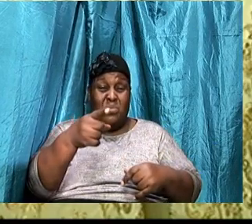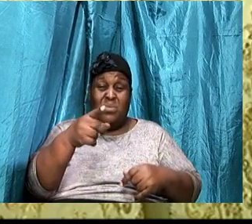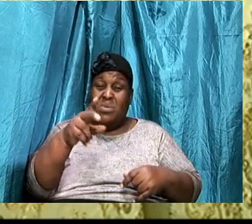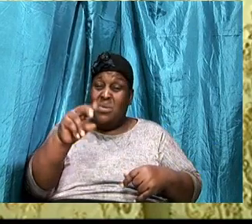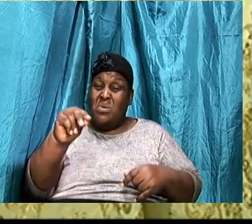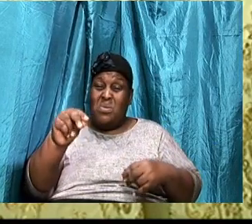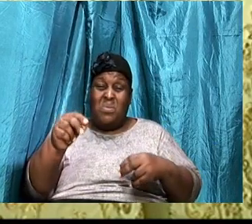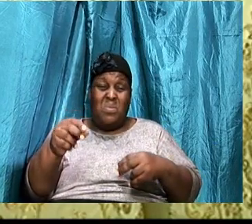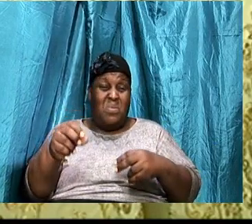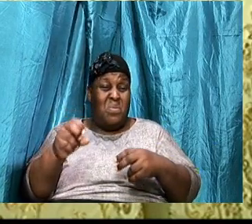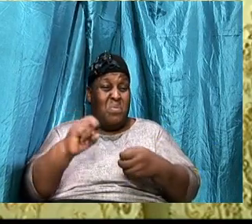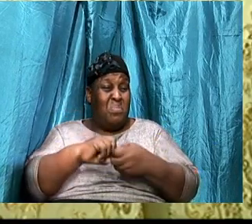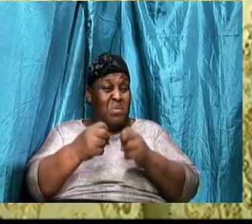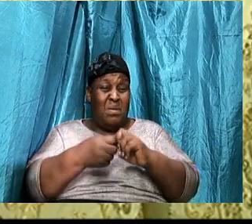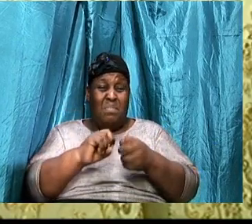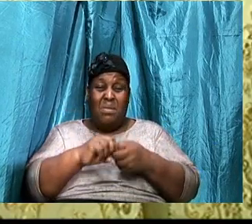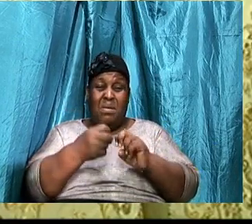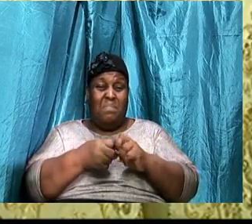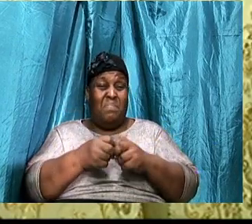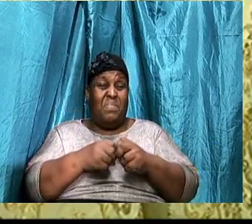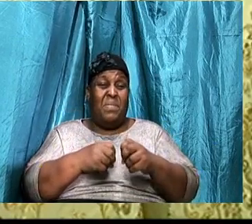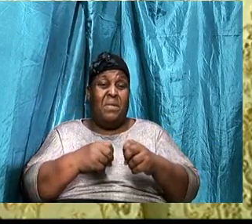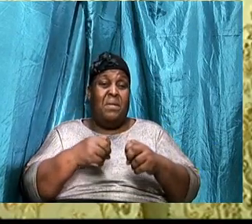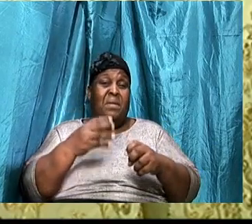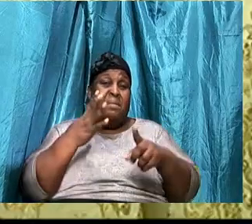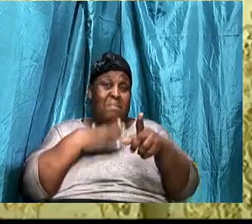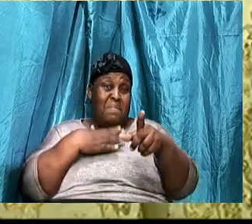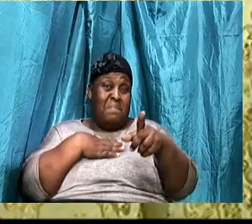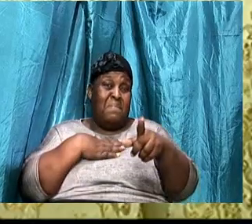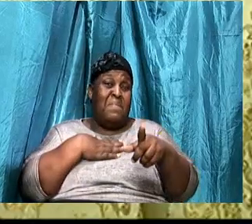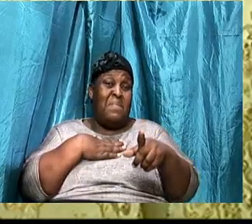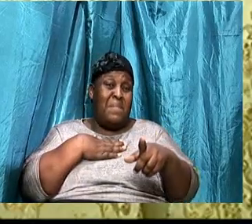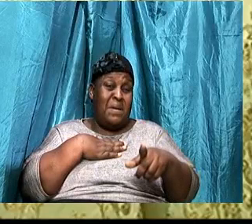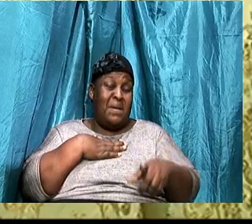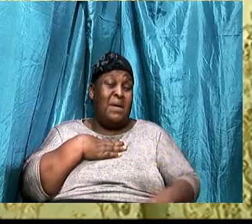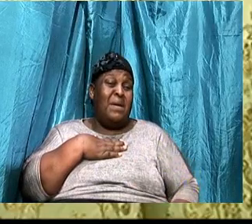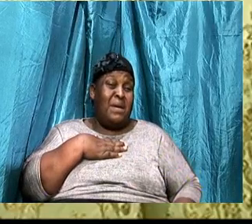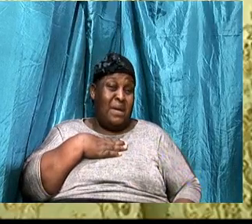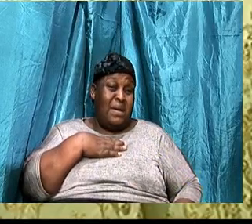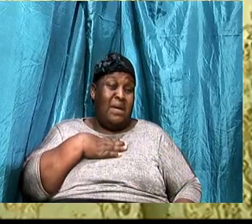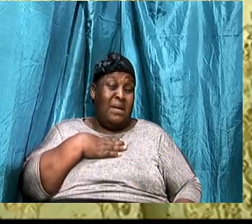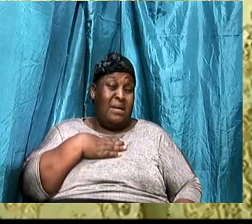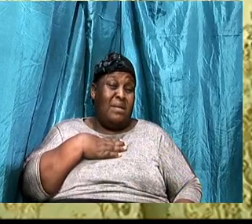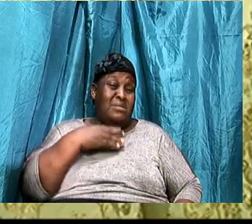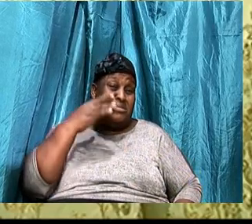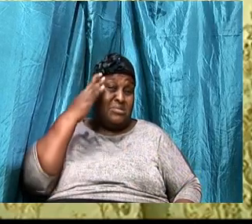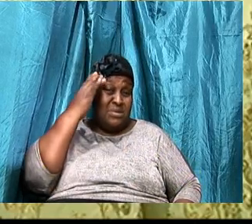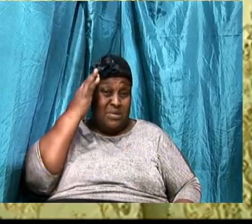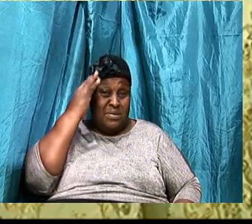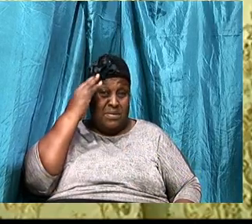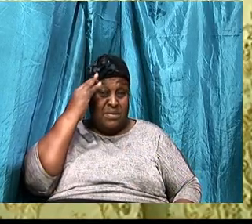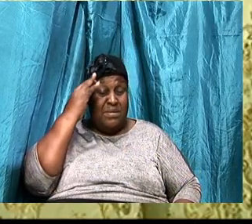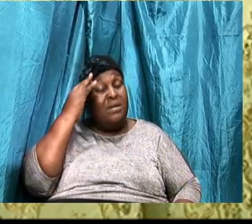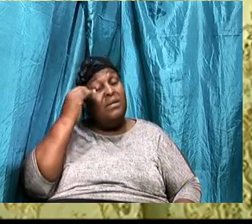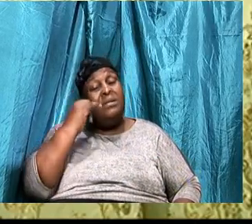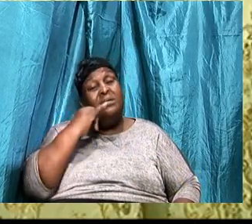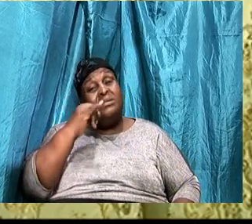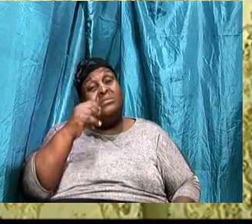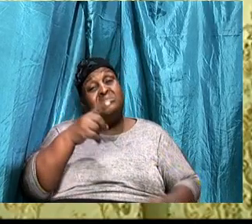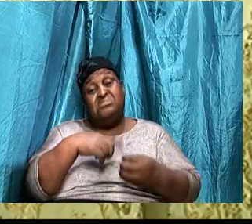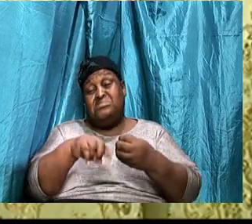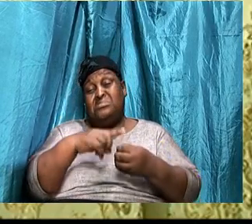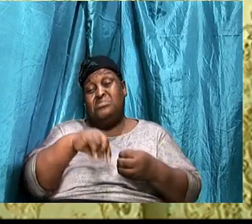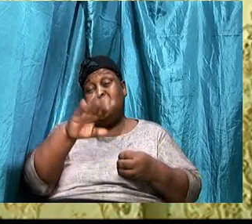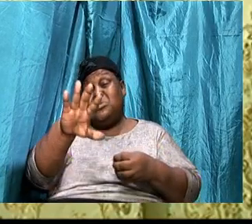problem from now. My concern is about your soul. I want when Jesus Christ